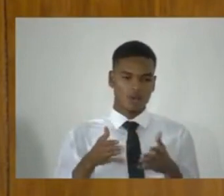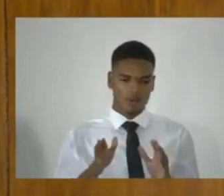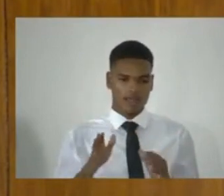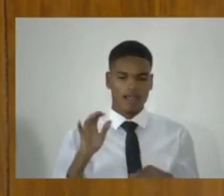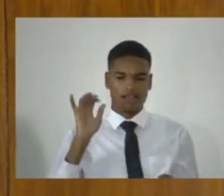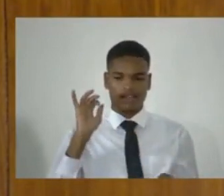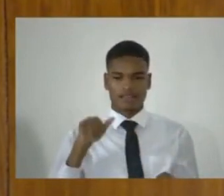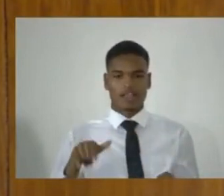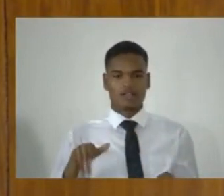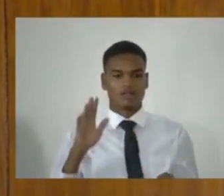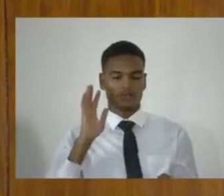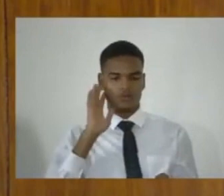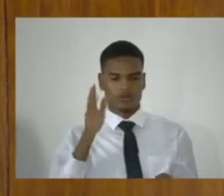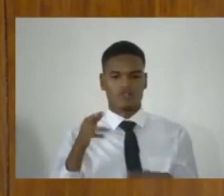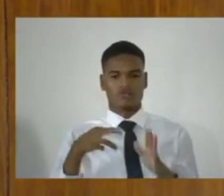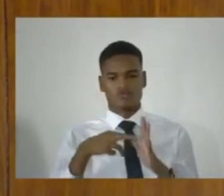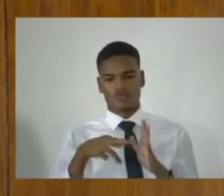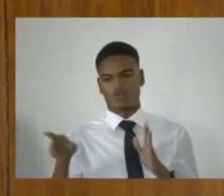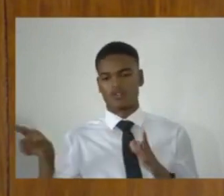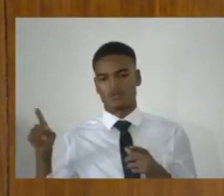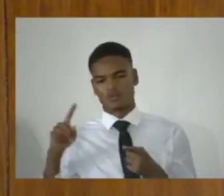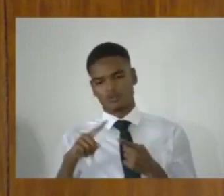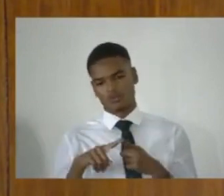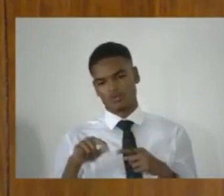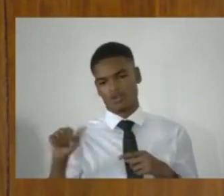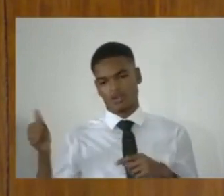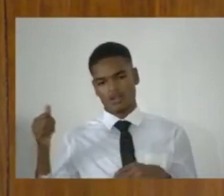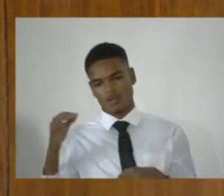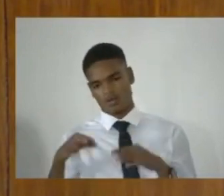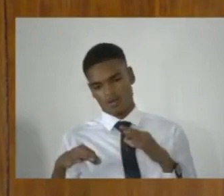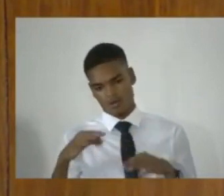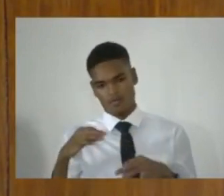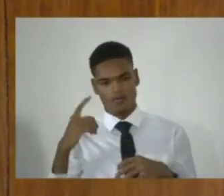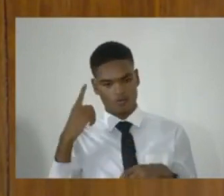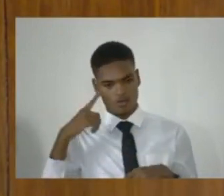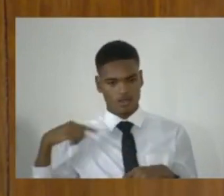then referred to a judge of the Court of Appeal for review.